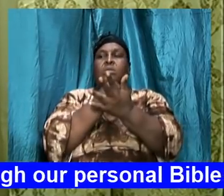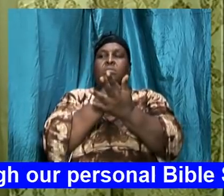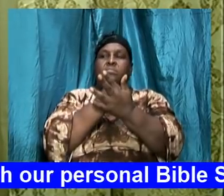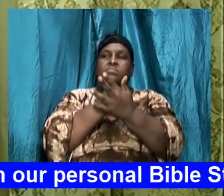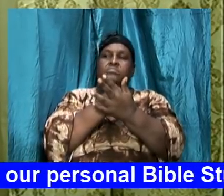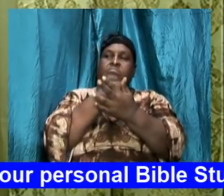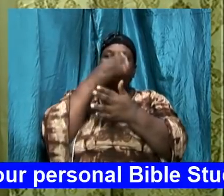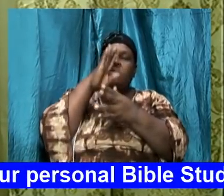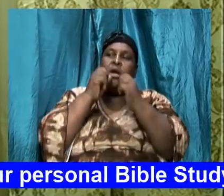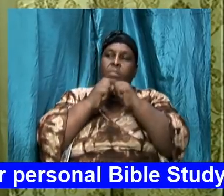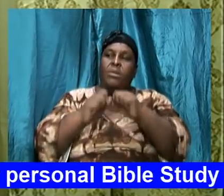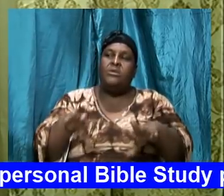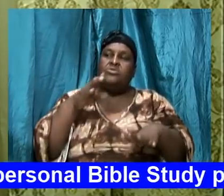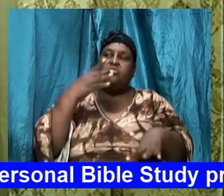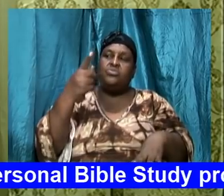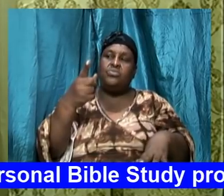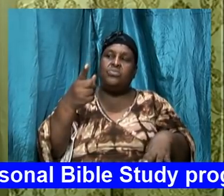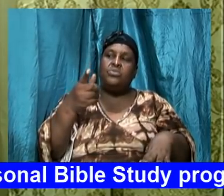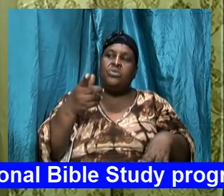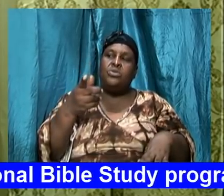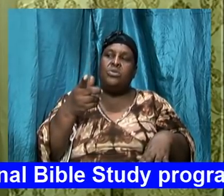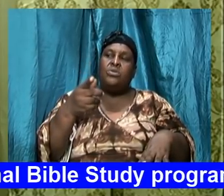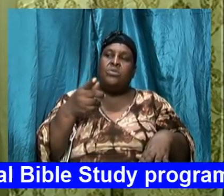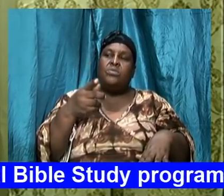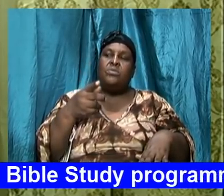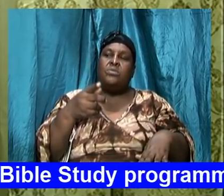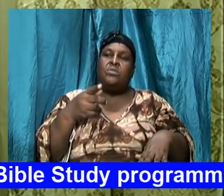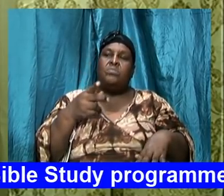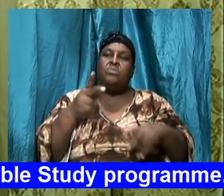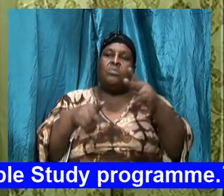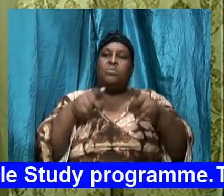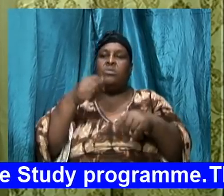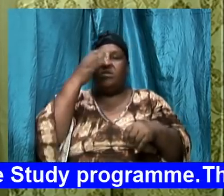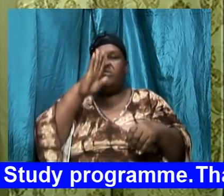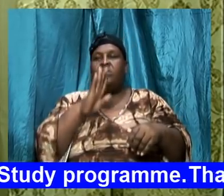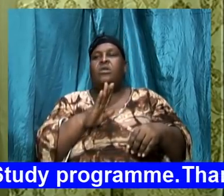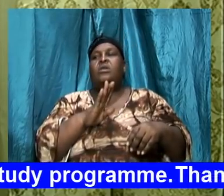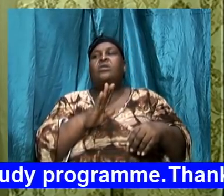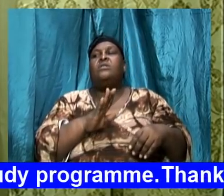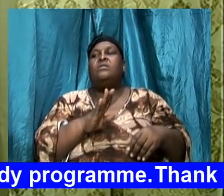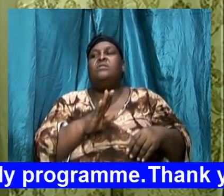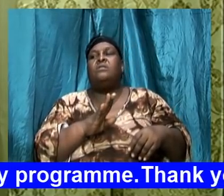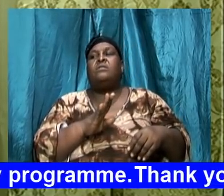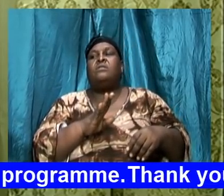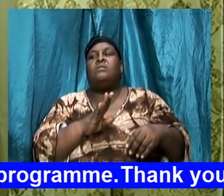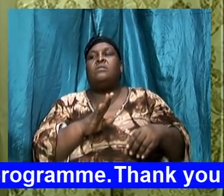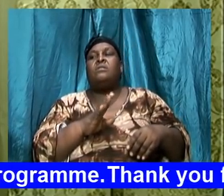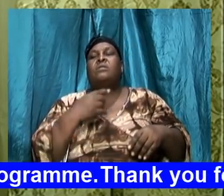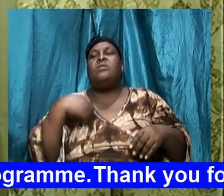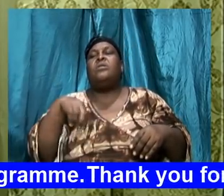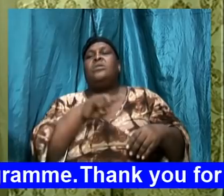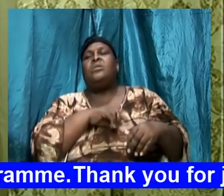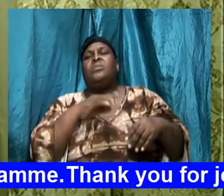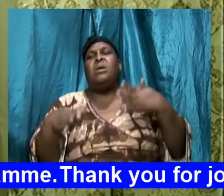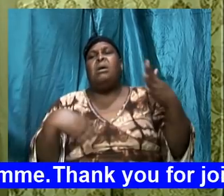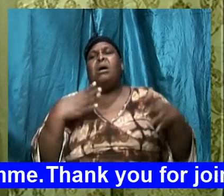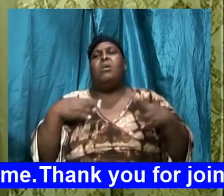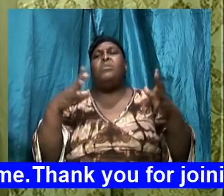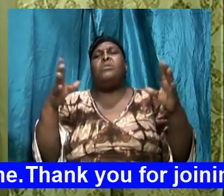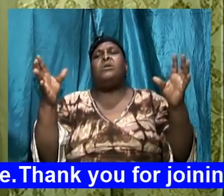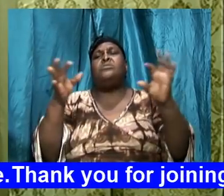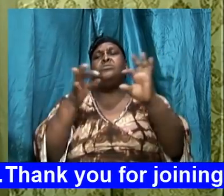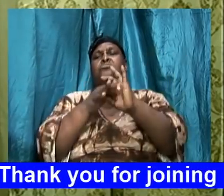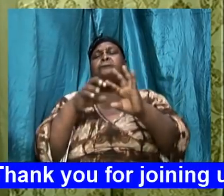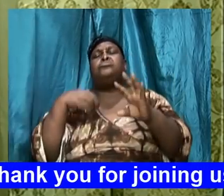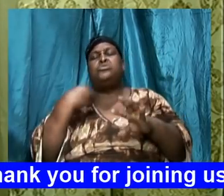God bless you saints of the most high God we are happy that you joined us